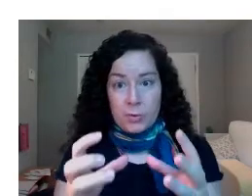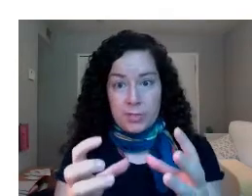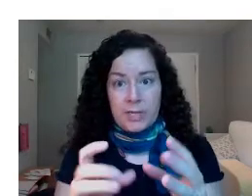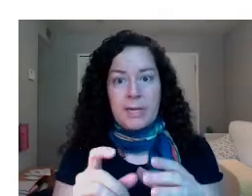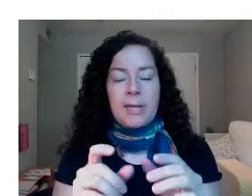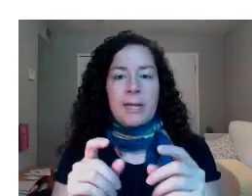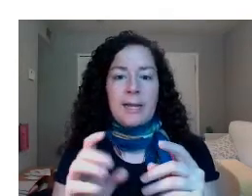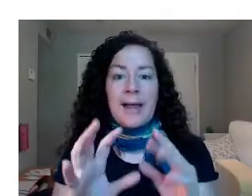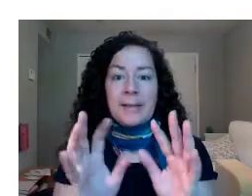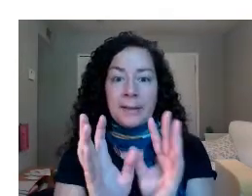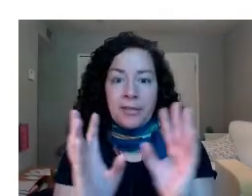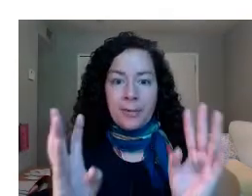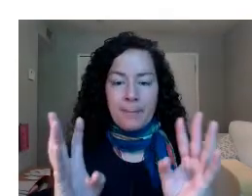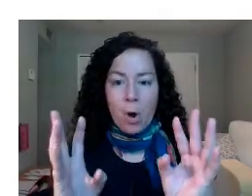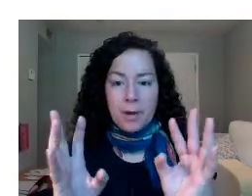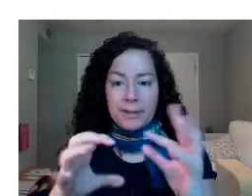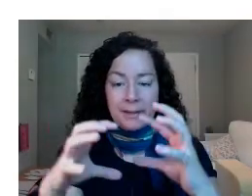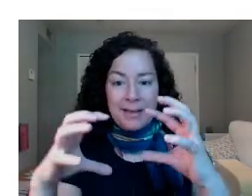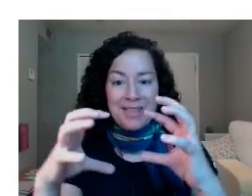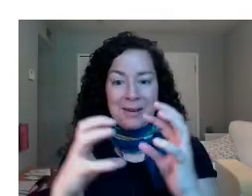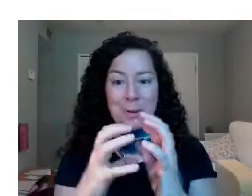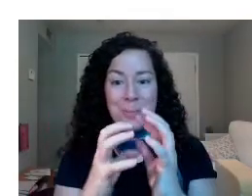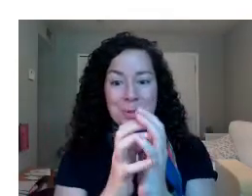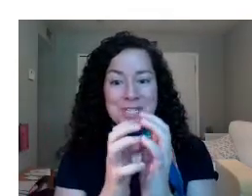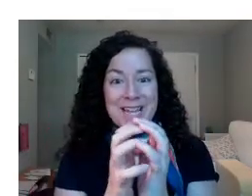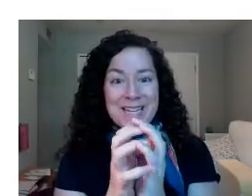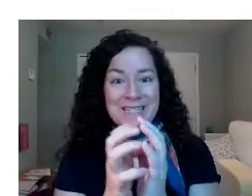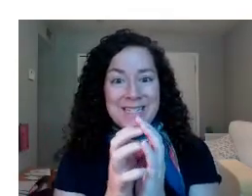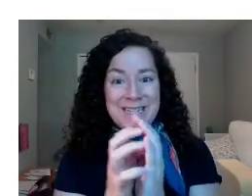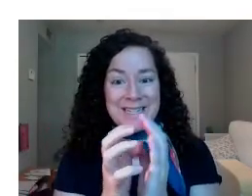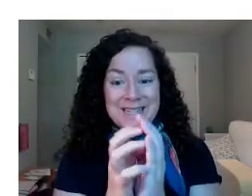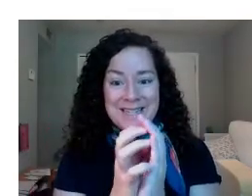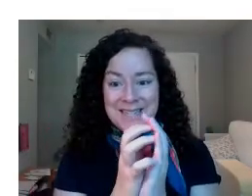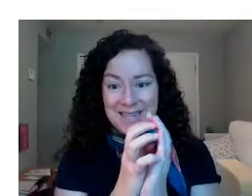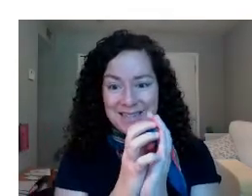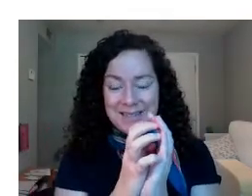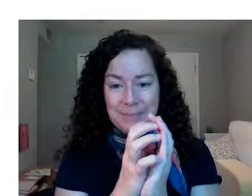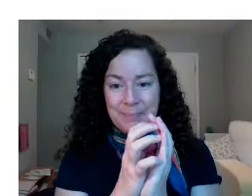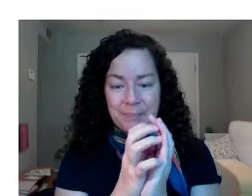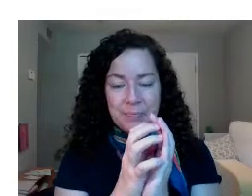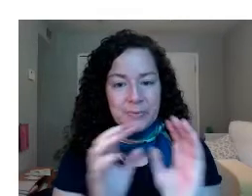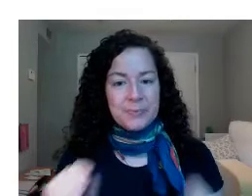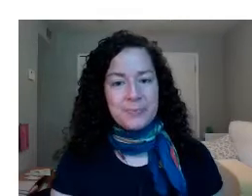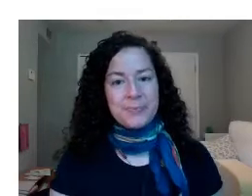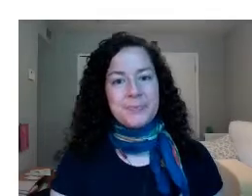the fruit, and it has three parts that protect the seed.